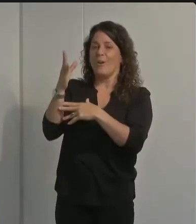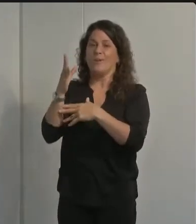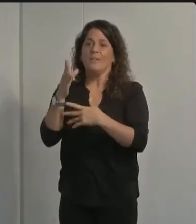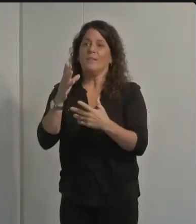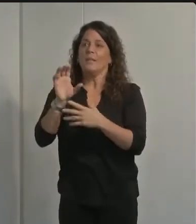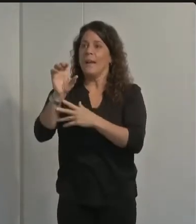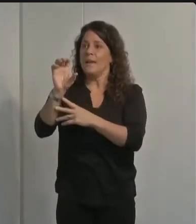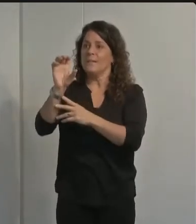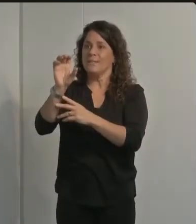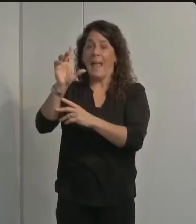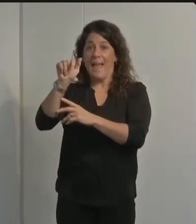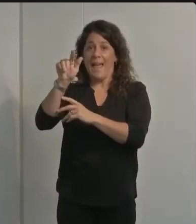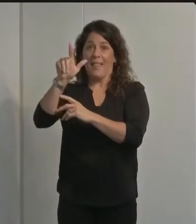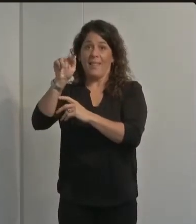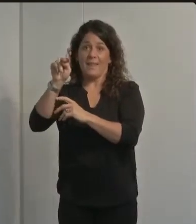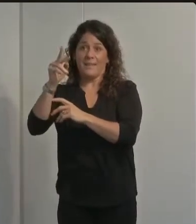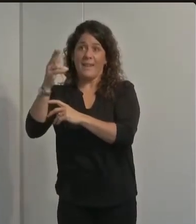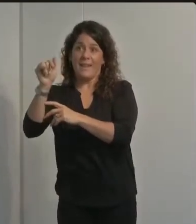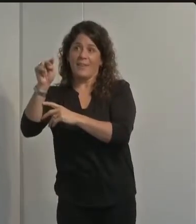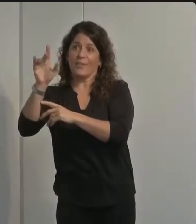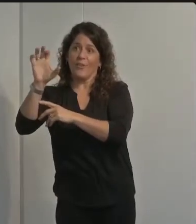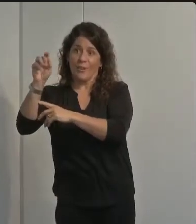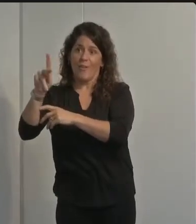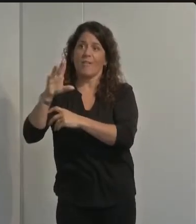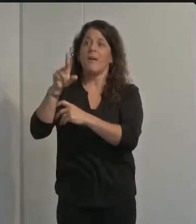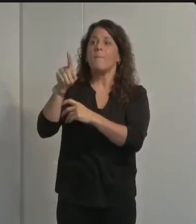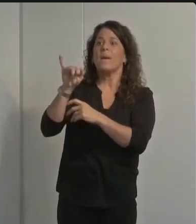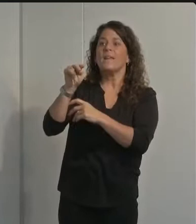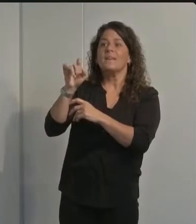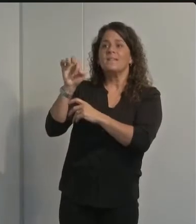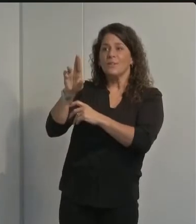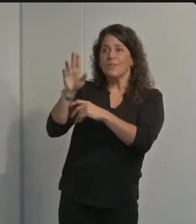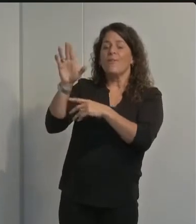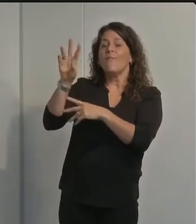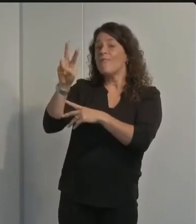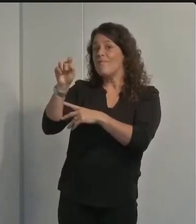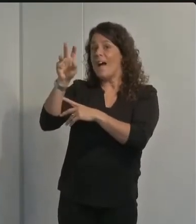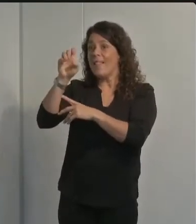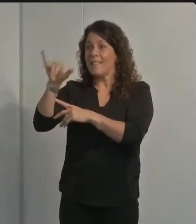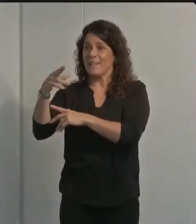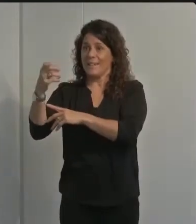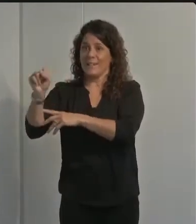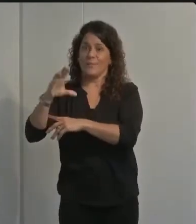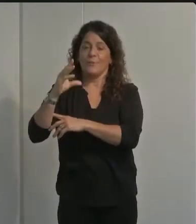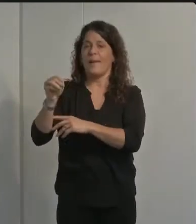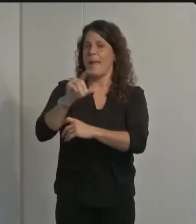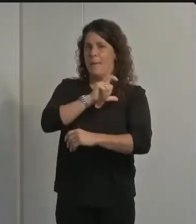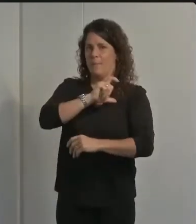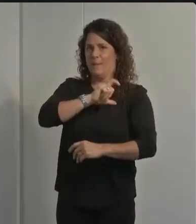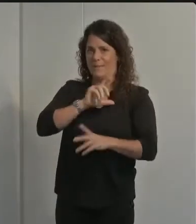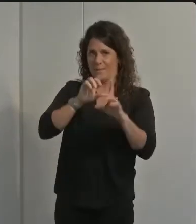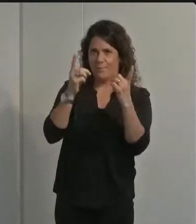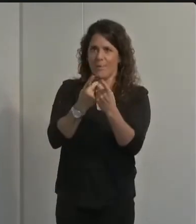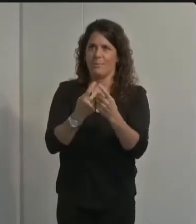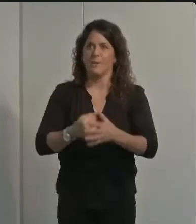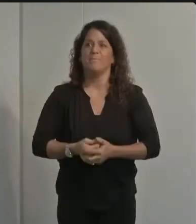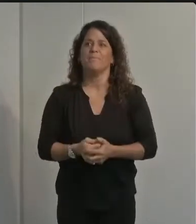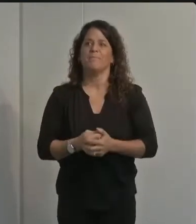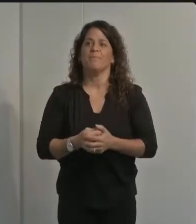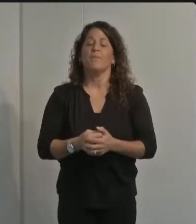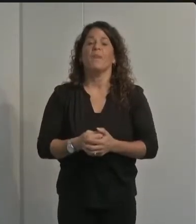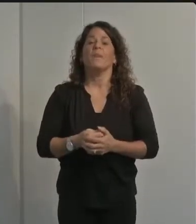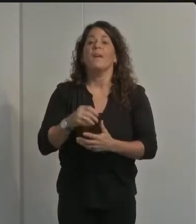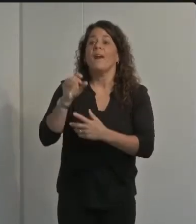in isla vista residents are enjoying live entertainment from home through lucidity festival's virtual halloween event